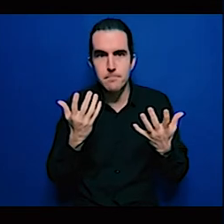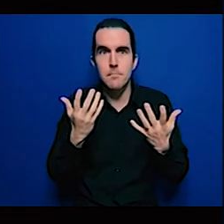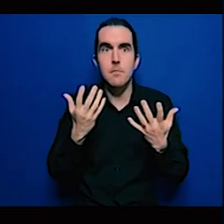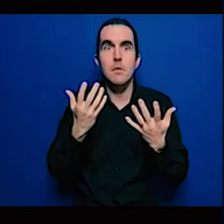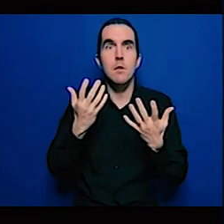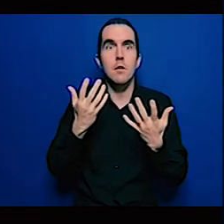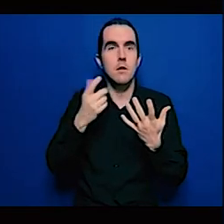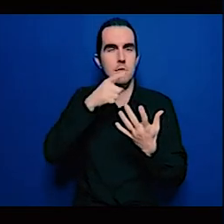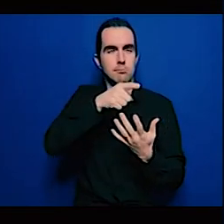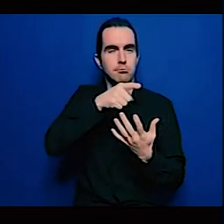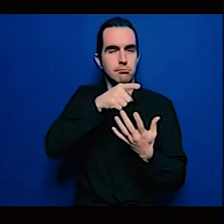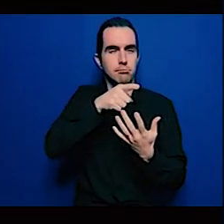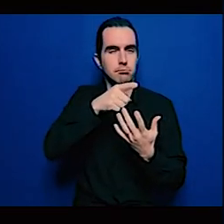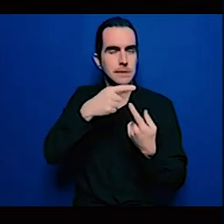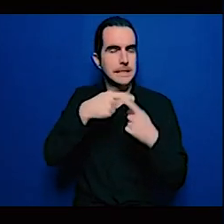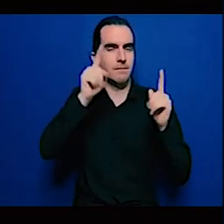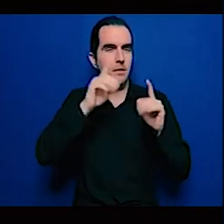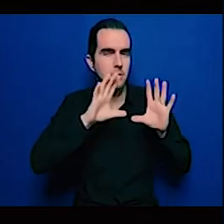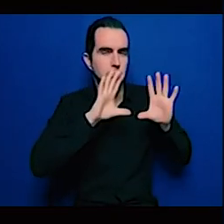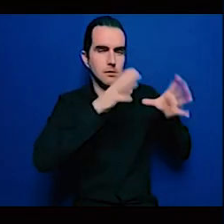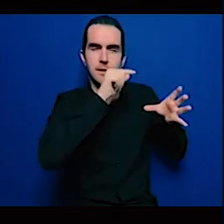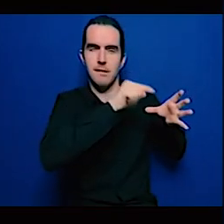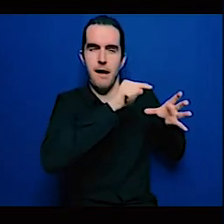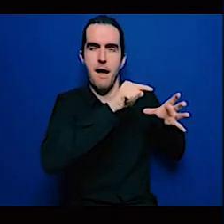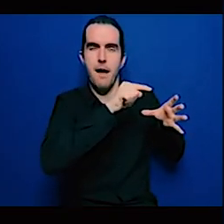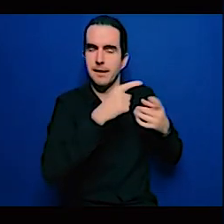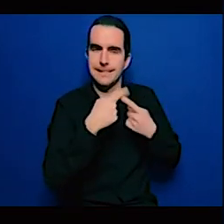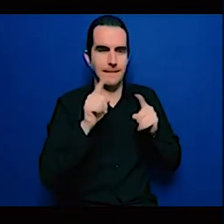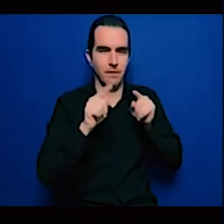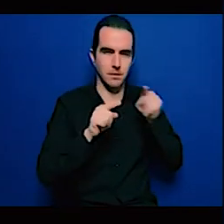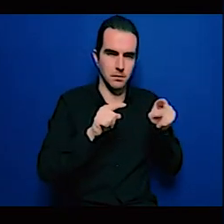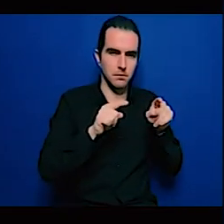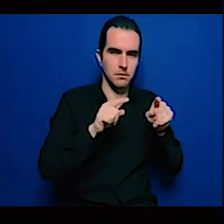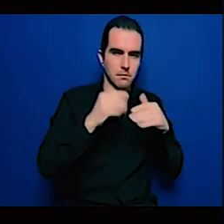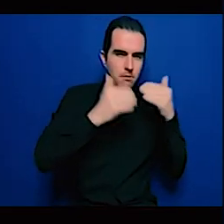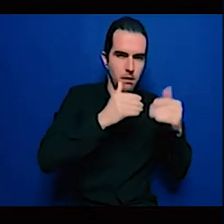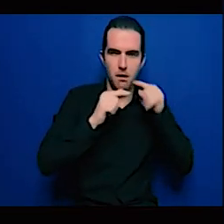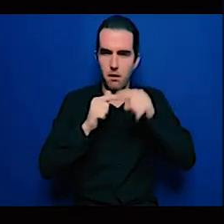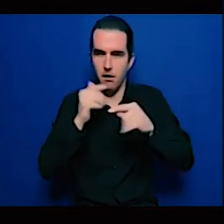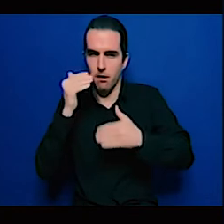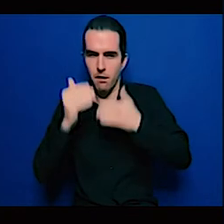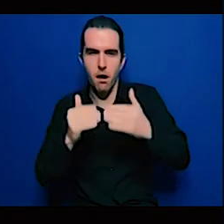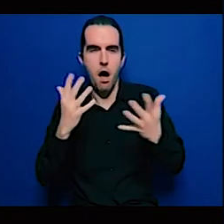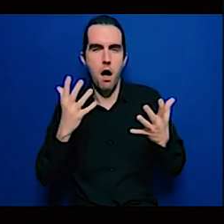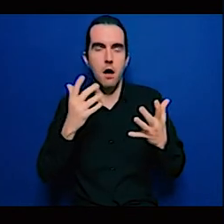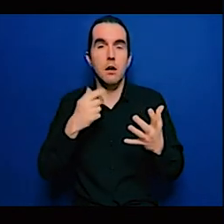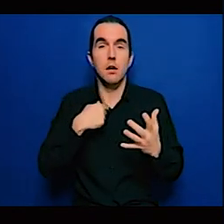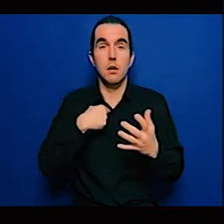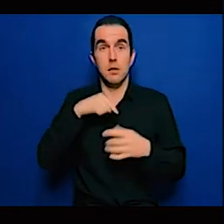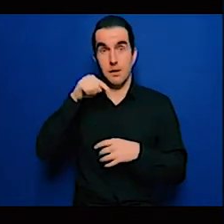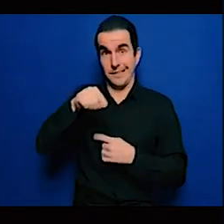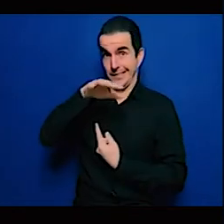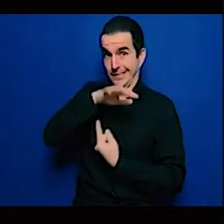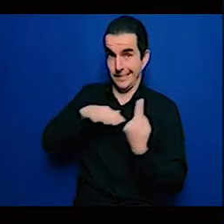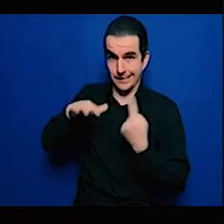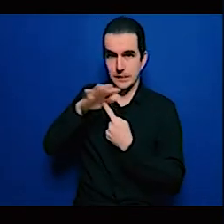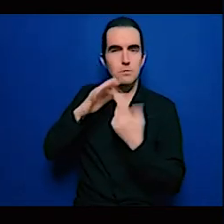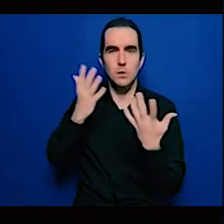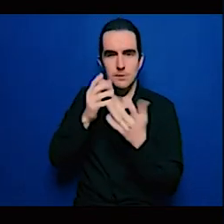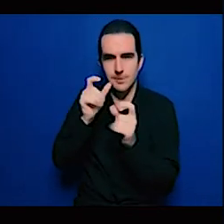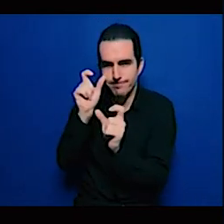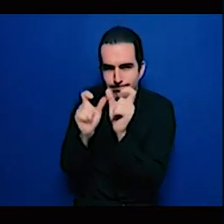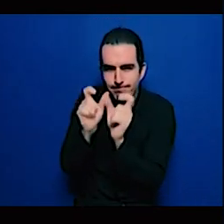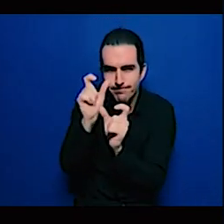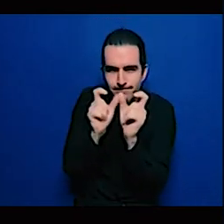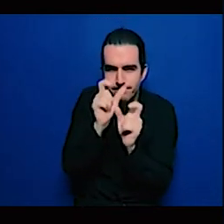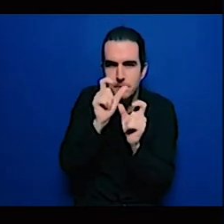that we have to integrate this it's not just we talked a lot about political prioritization and incentive for the public